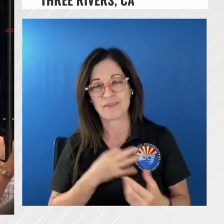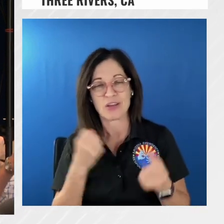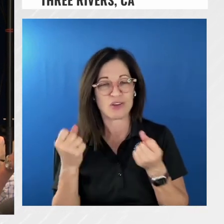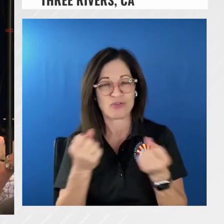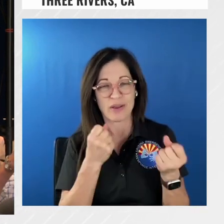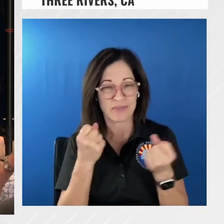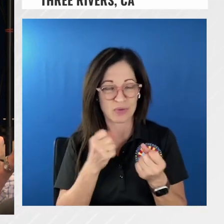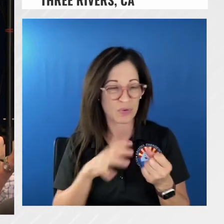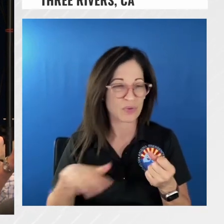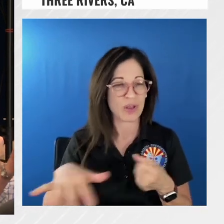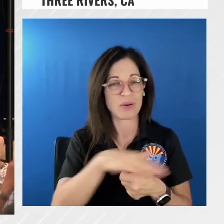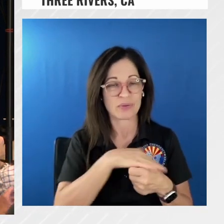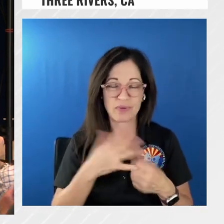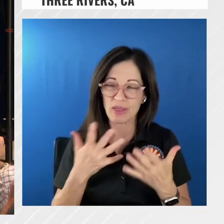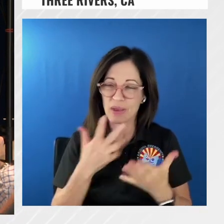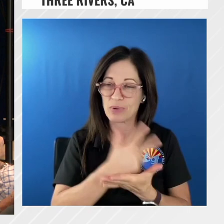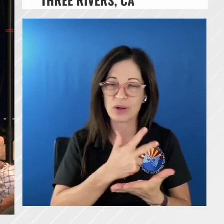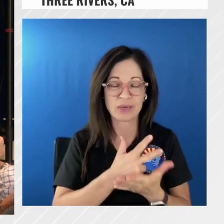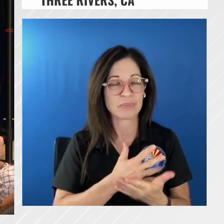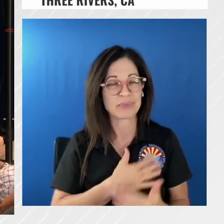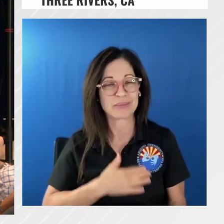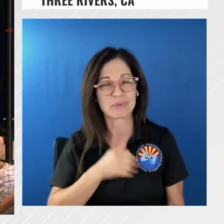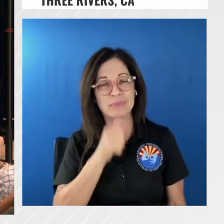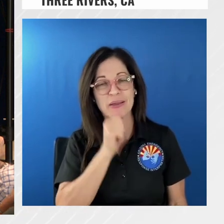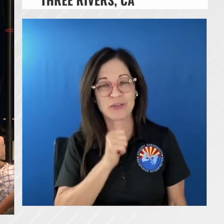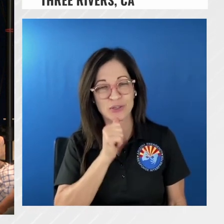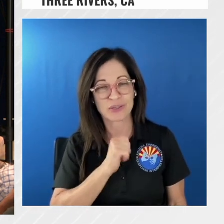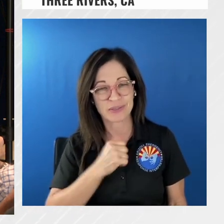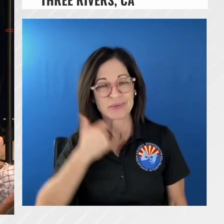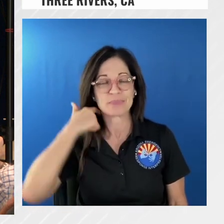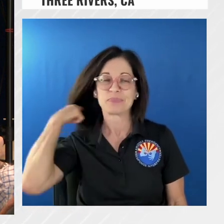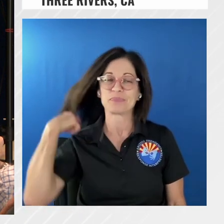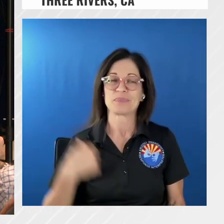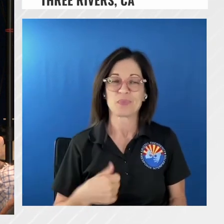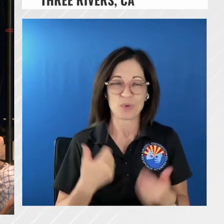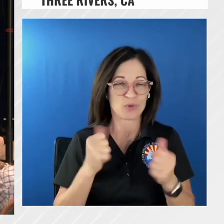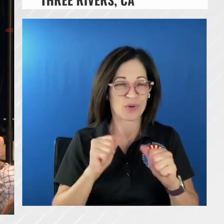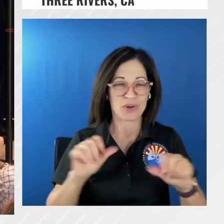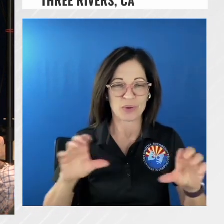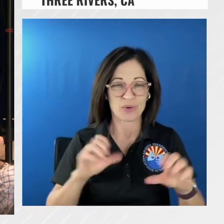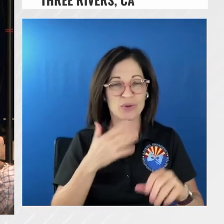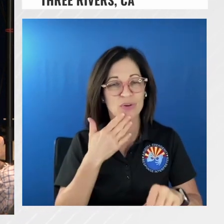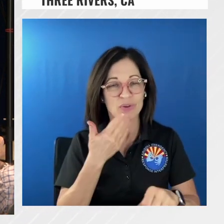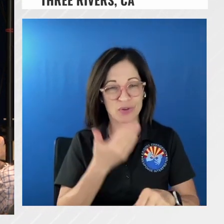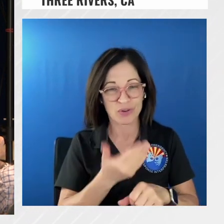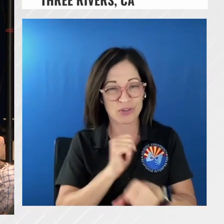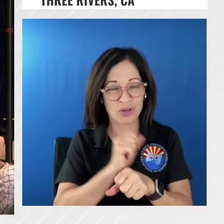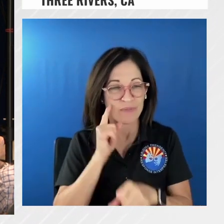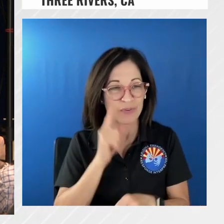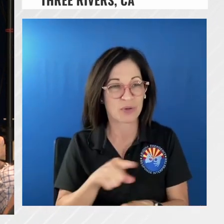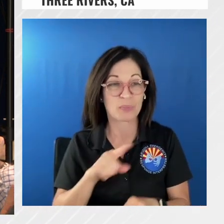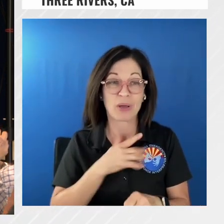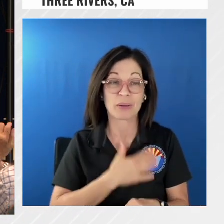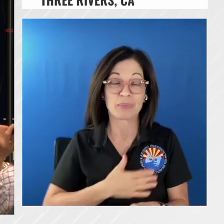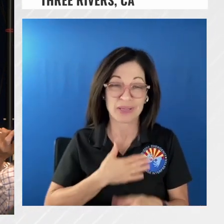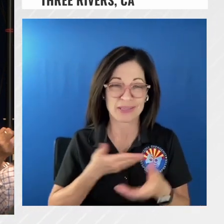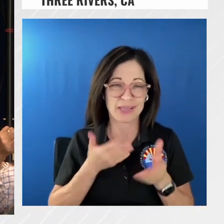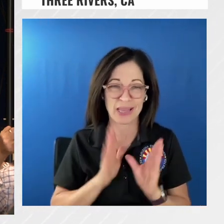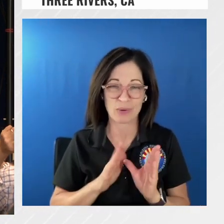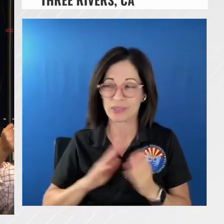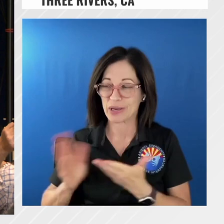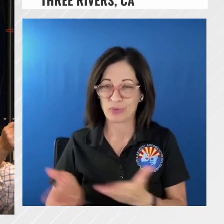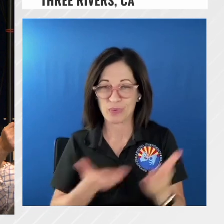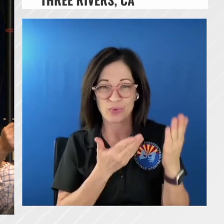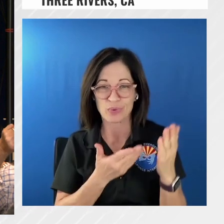be patient with us we're there to also do a good job for you but please kind of just allow us to right away to kind of get in there and do our job